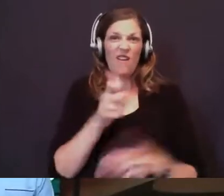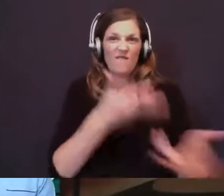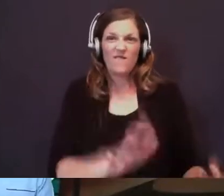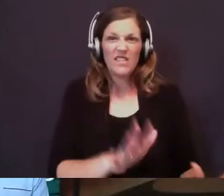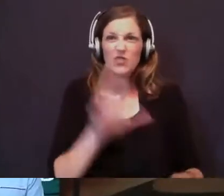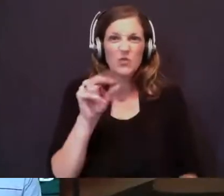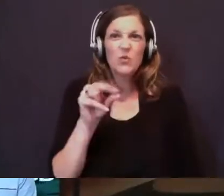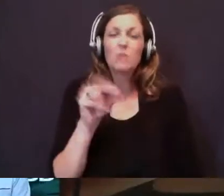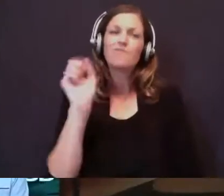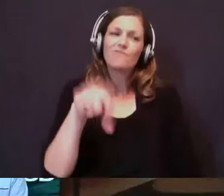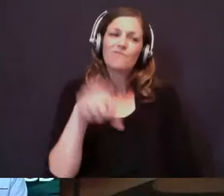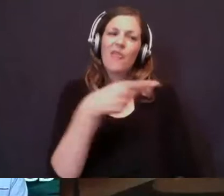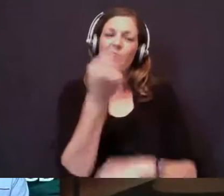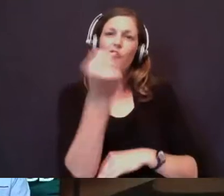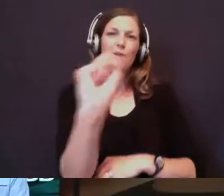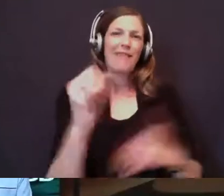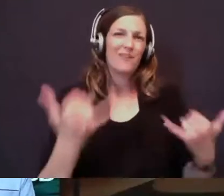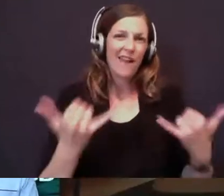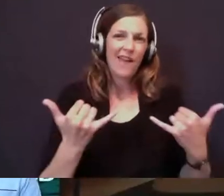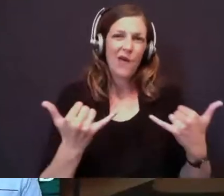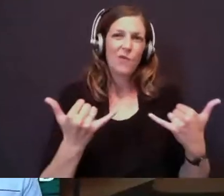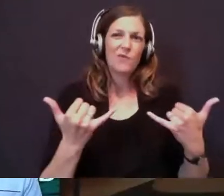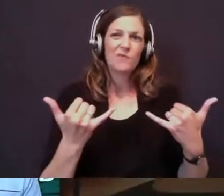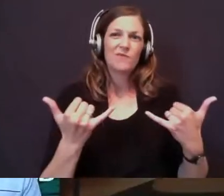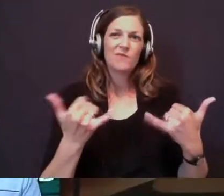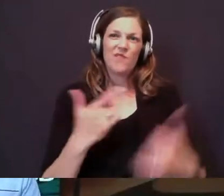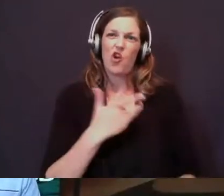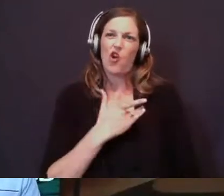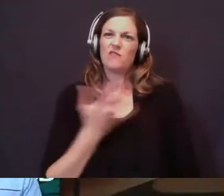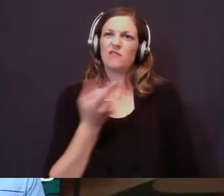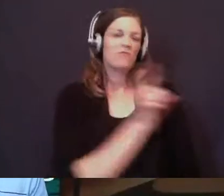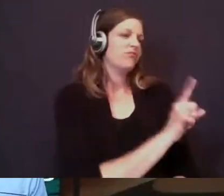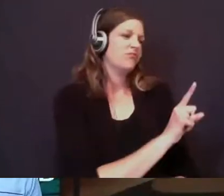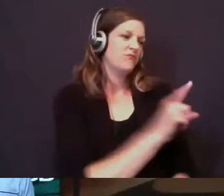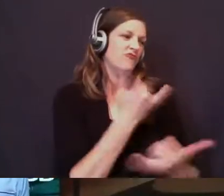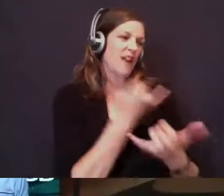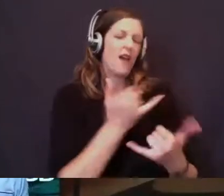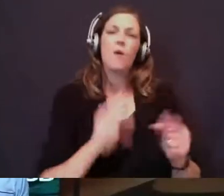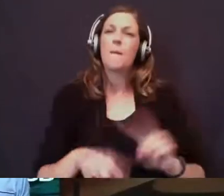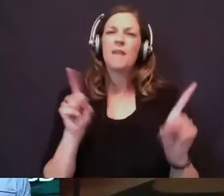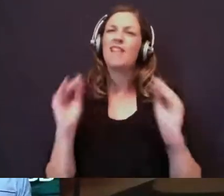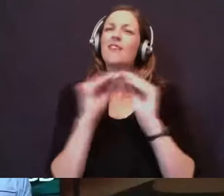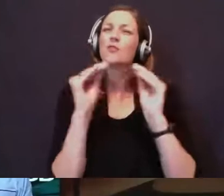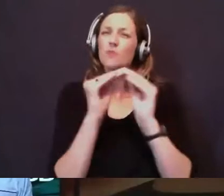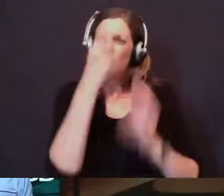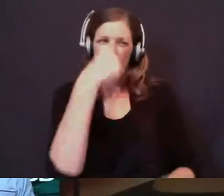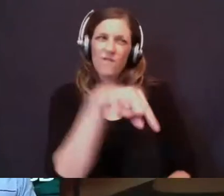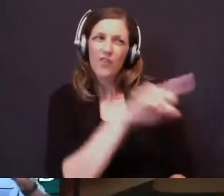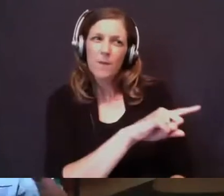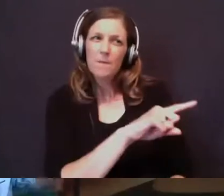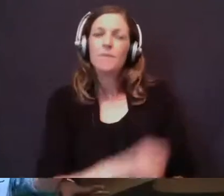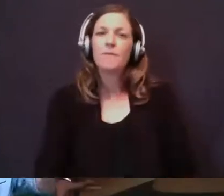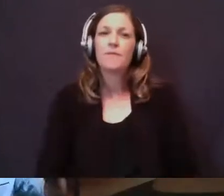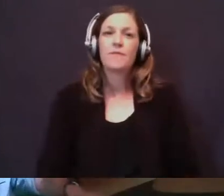they're rebelling right now. They've turned their hearts from God, but there is more for them. Elijah,